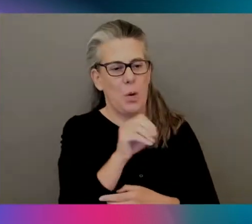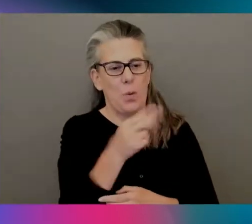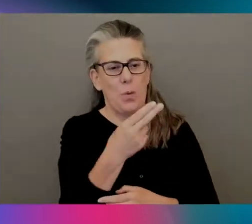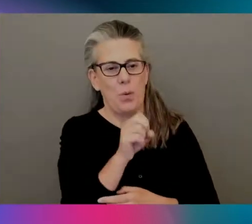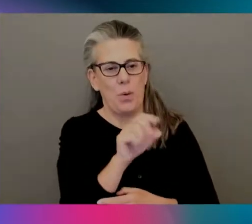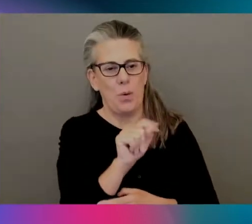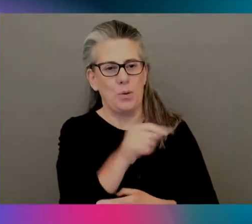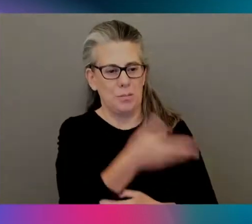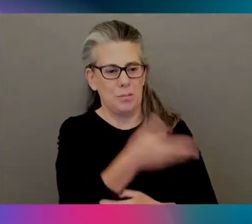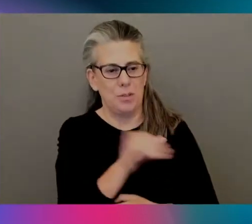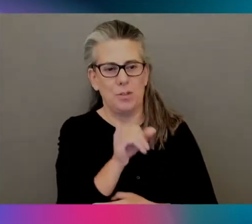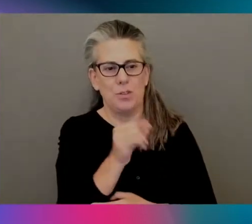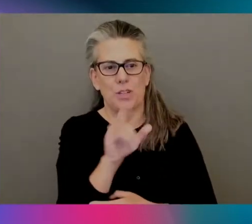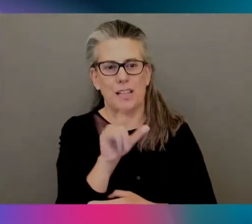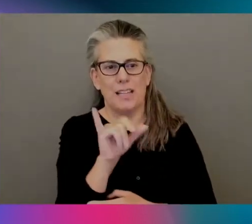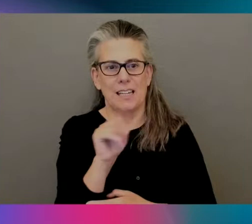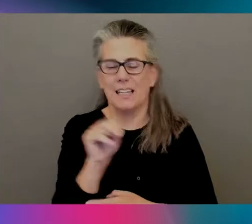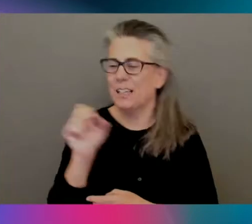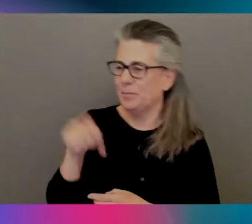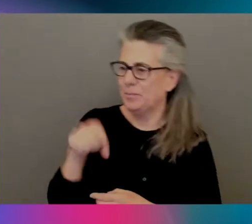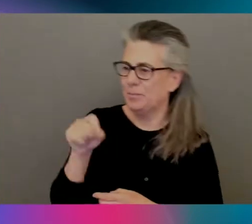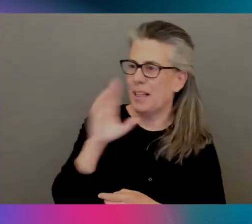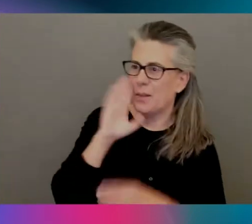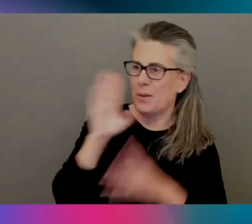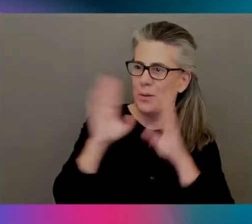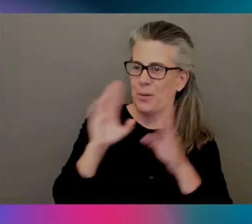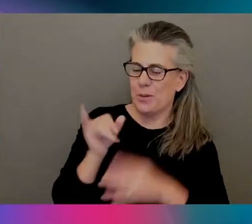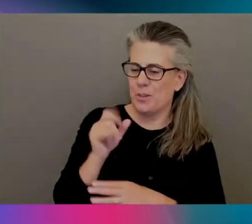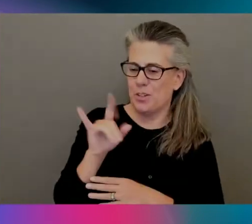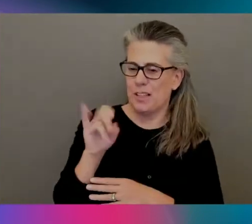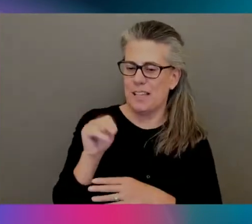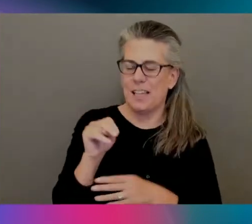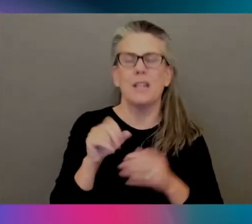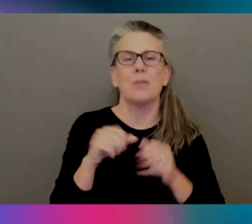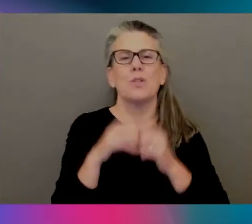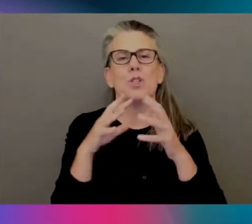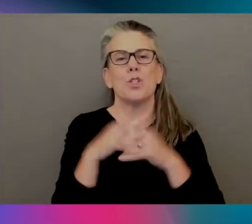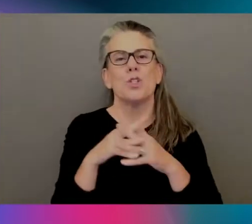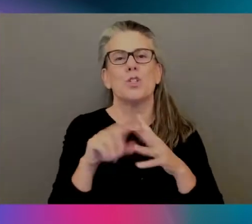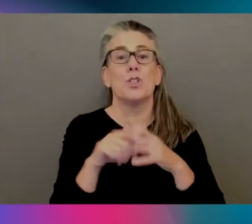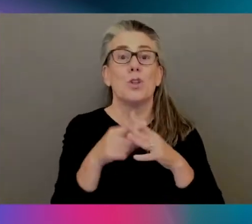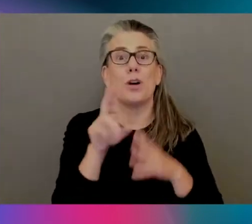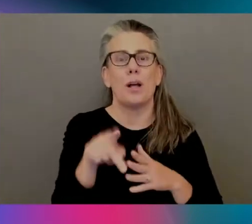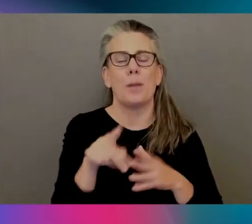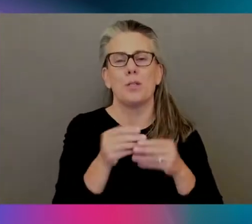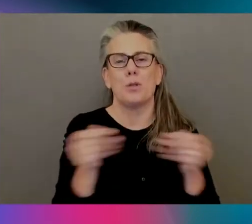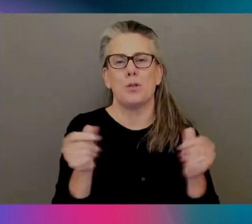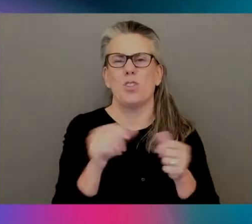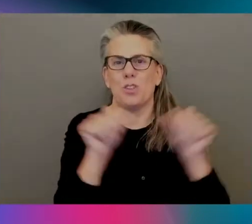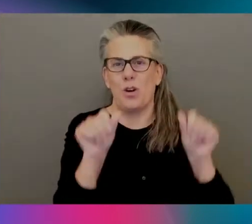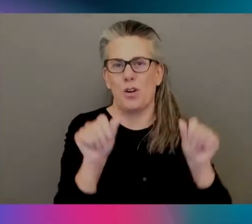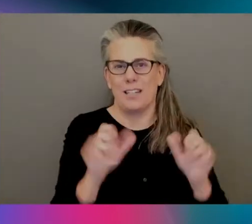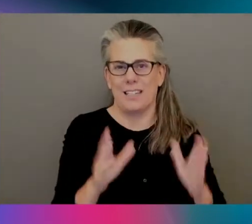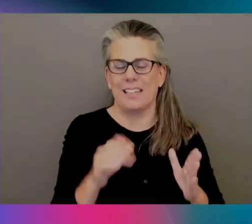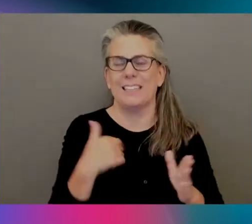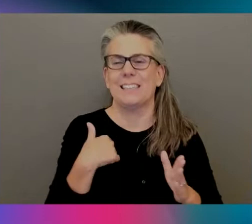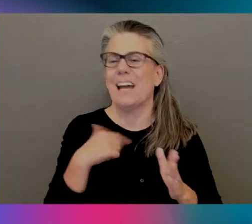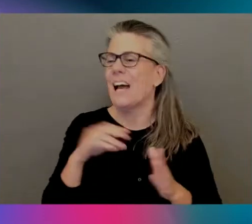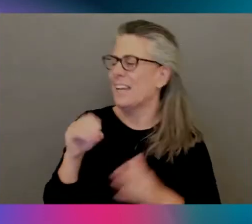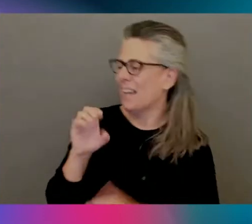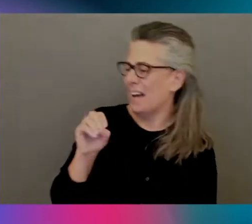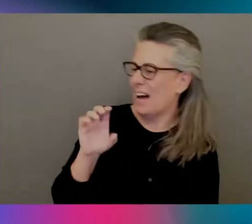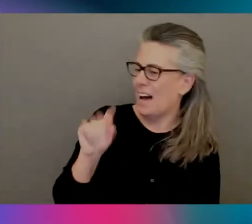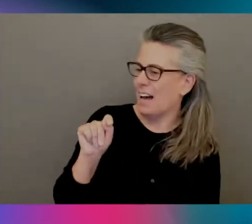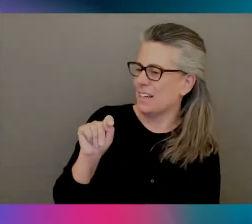Jillian, please. Yeah, my name is Jillian Ford, and I'm a startup solutions architect. And we have a wonderful guest here from OctoML. Please